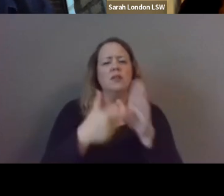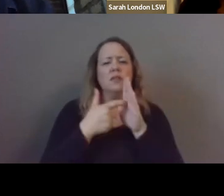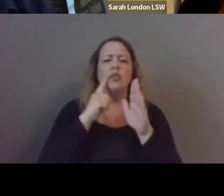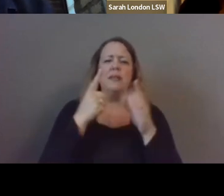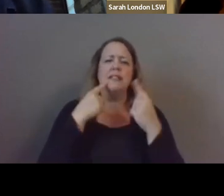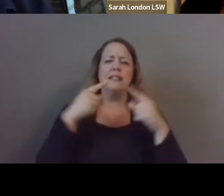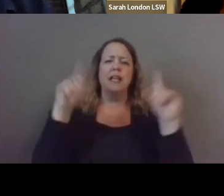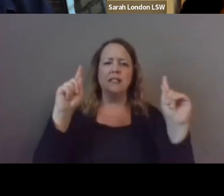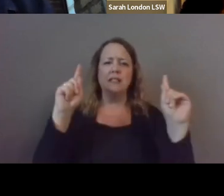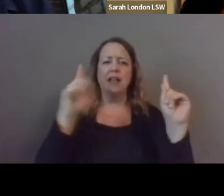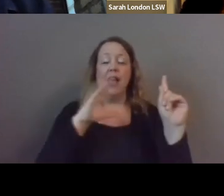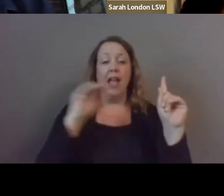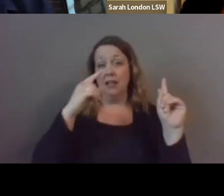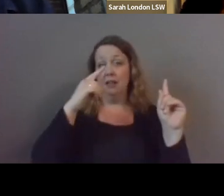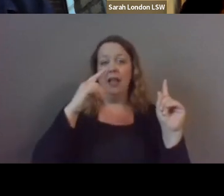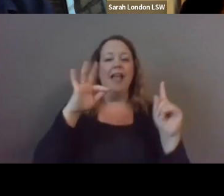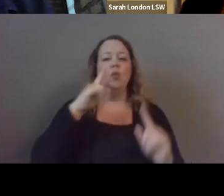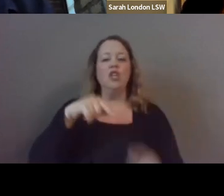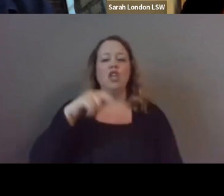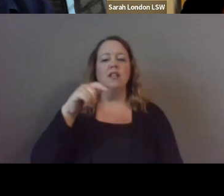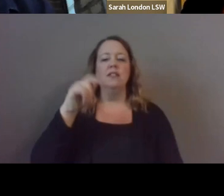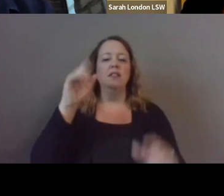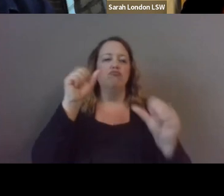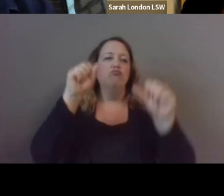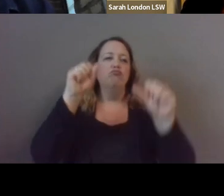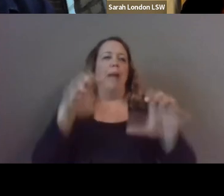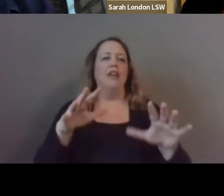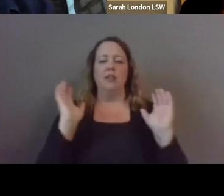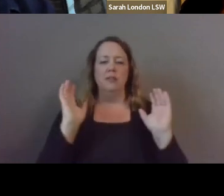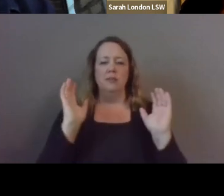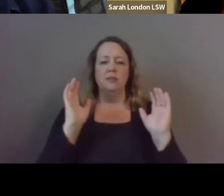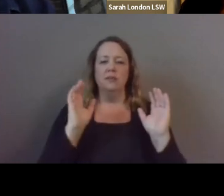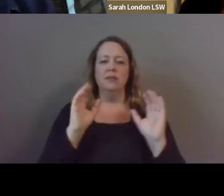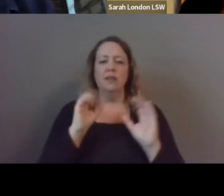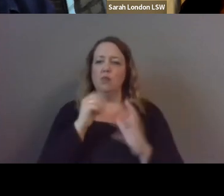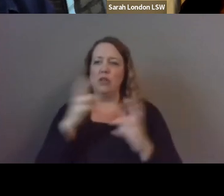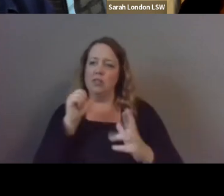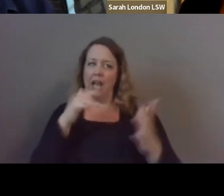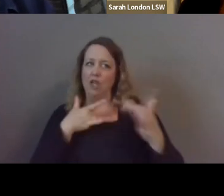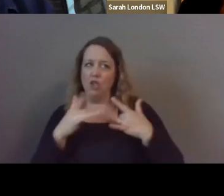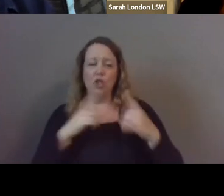and if you could wave a magic wand and resources were not a concern how would you expand your work in this space